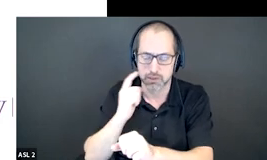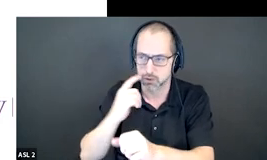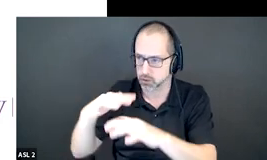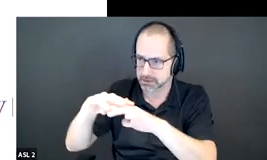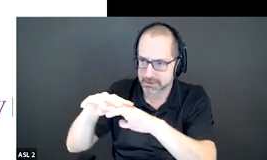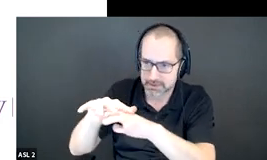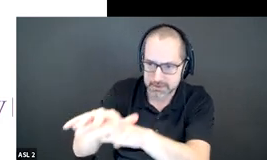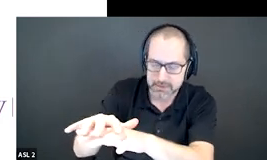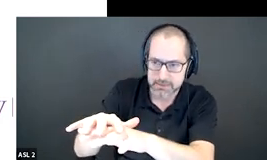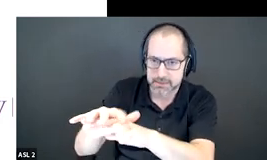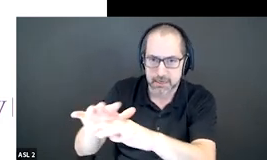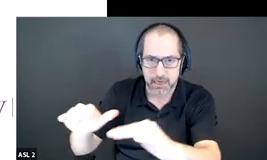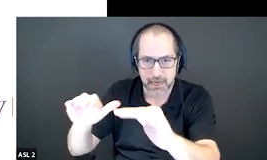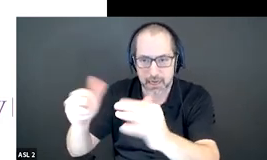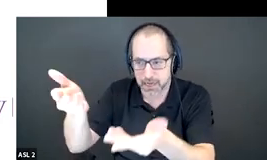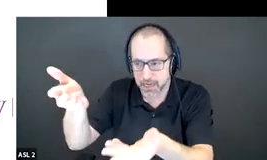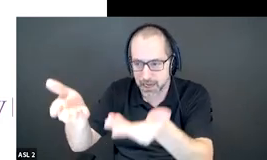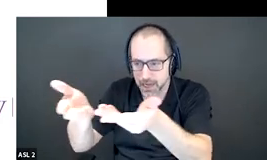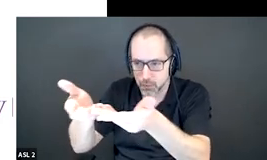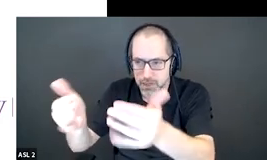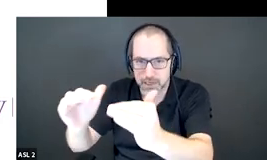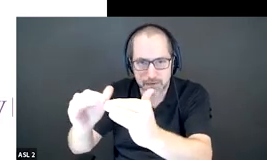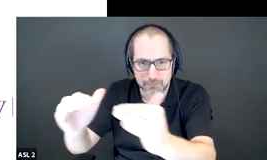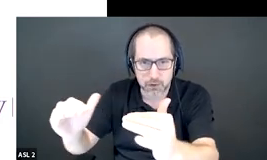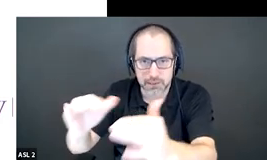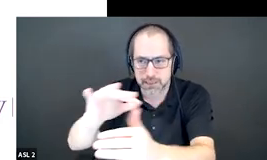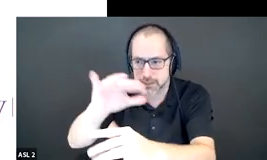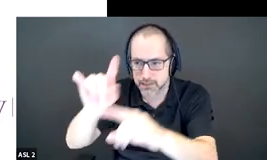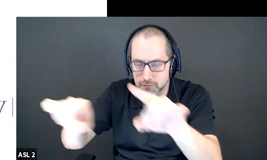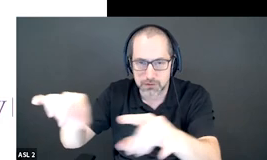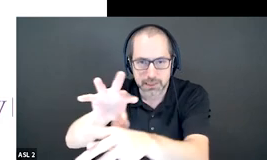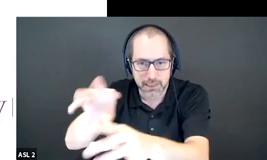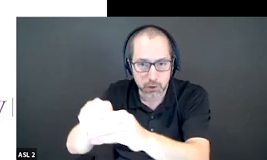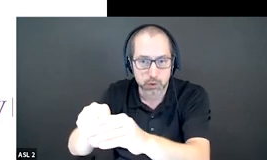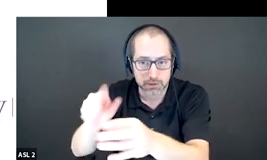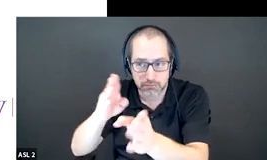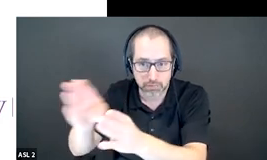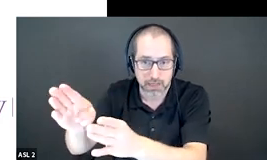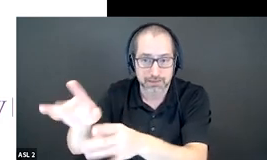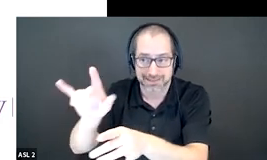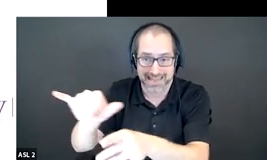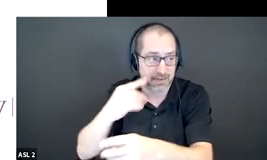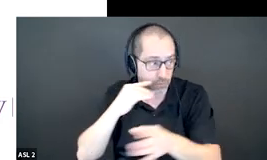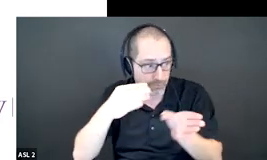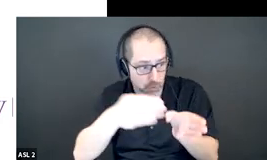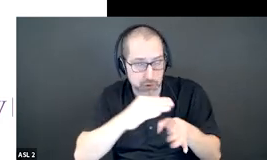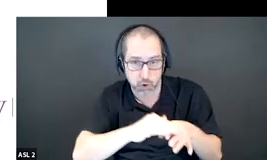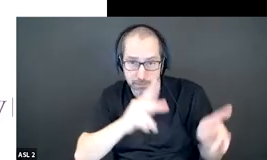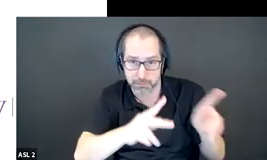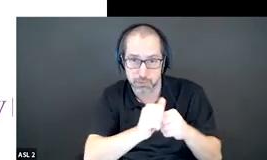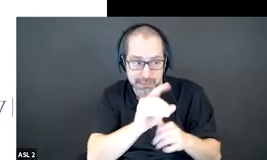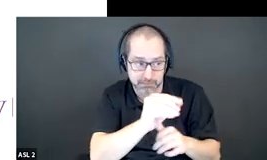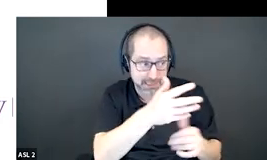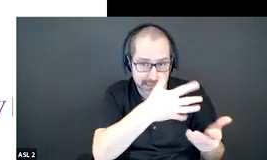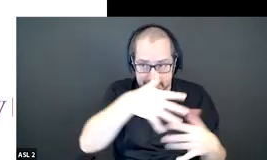equity diversity and inclusion strategies focusing on solutions for integrating people with disabilities and checking in